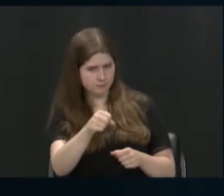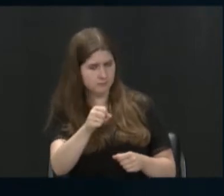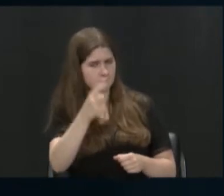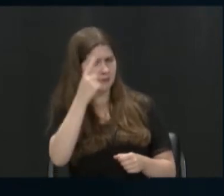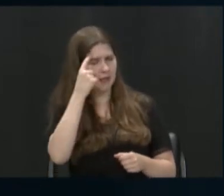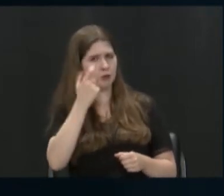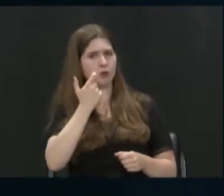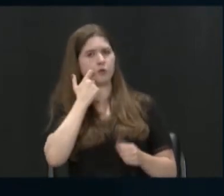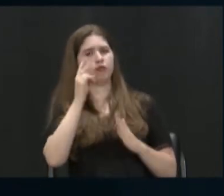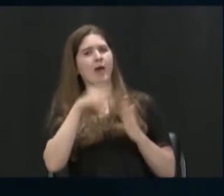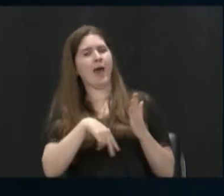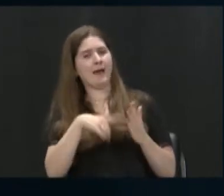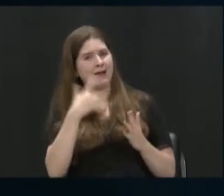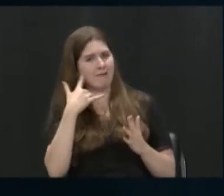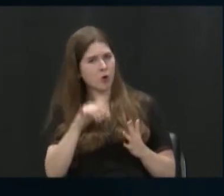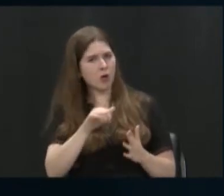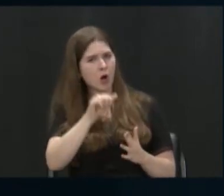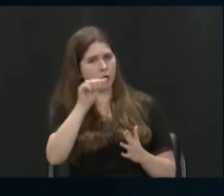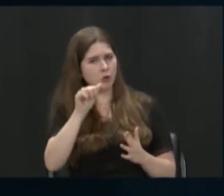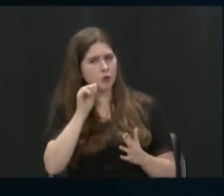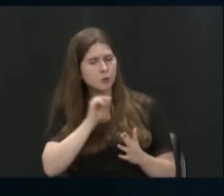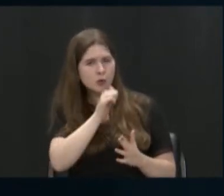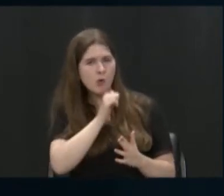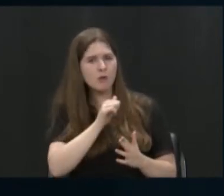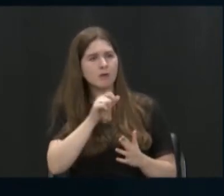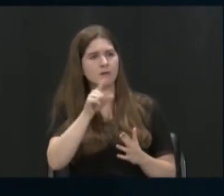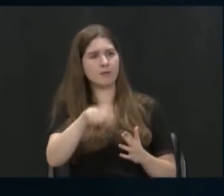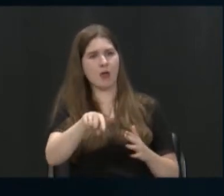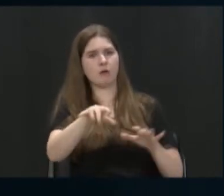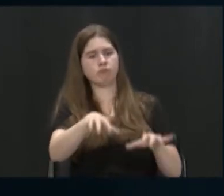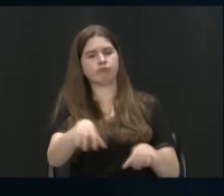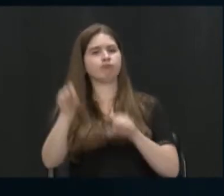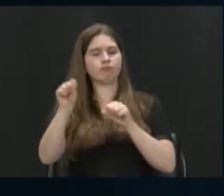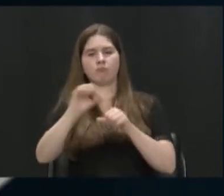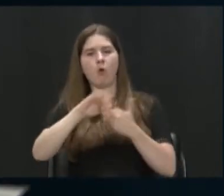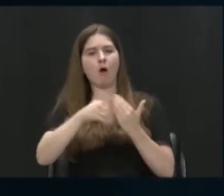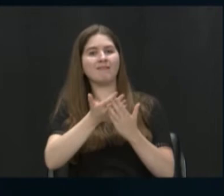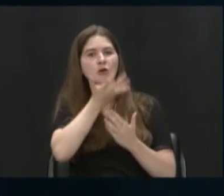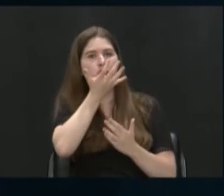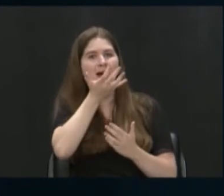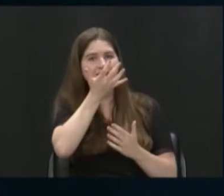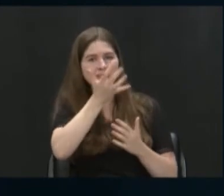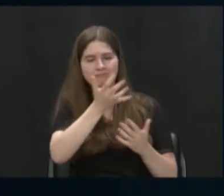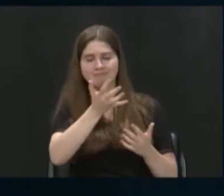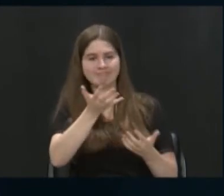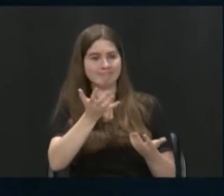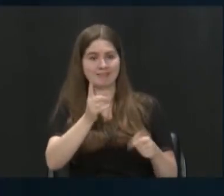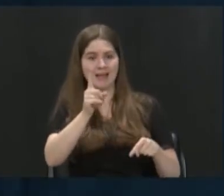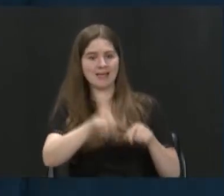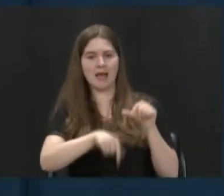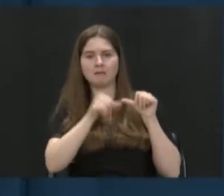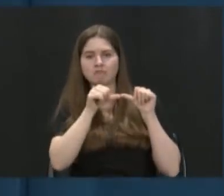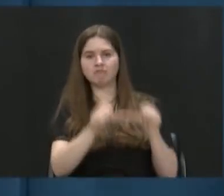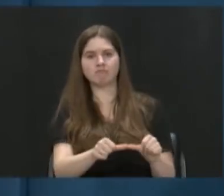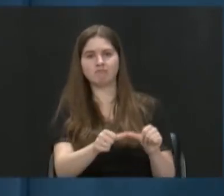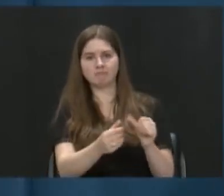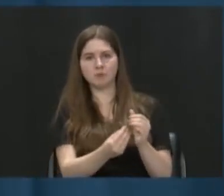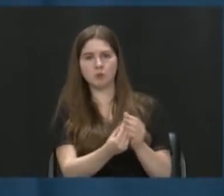Arizona that they're pulling lawns out. Mm mean, they're just removing lawns because they cannot sustain